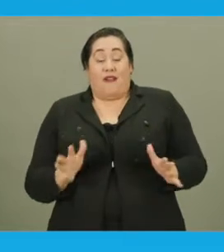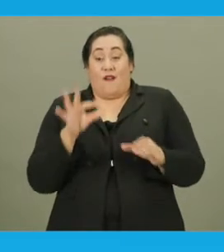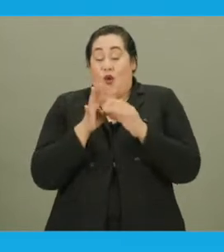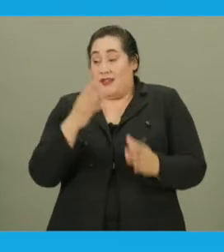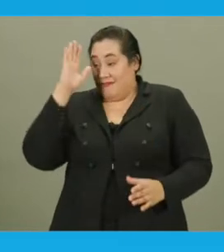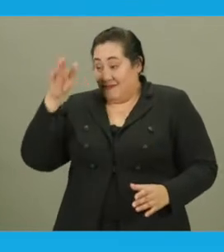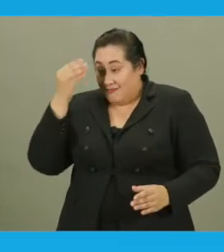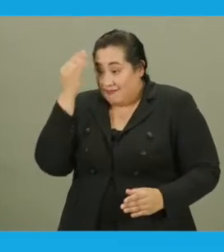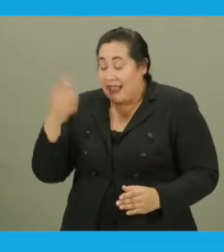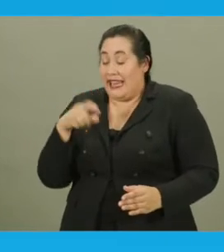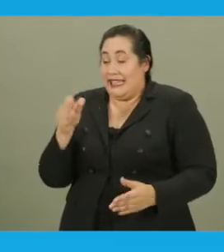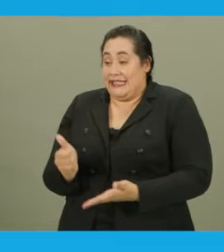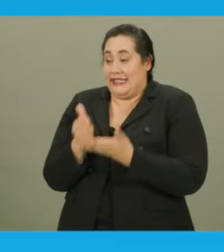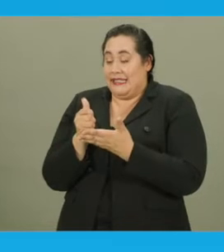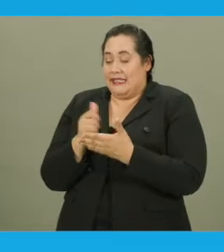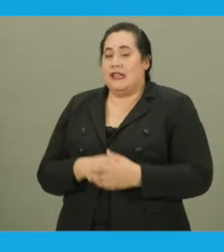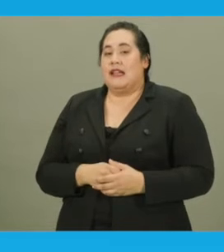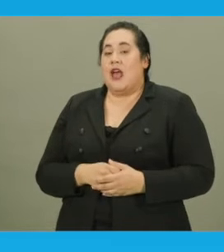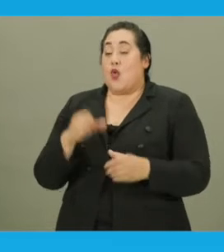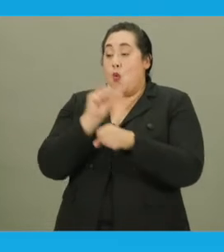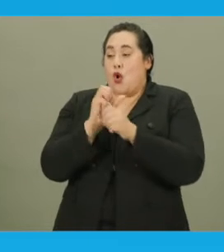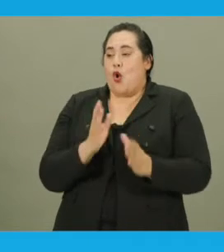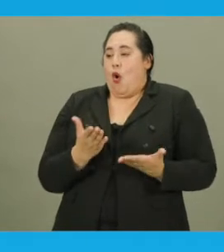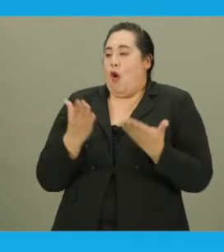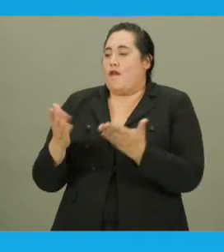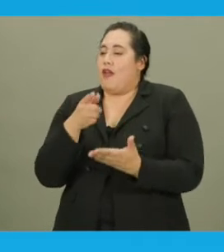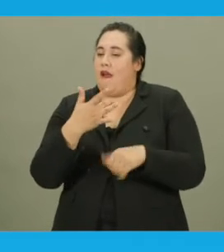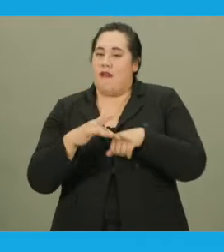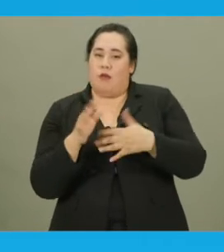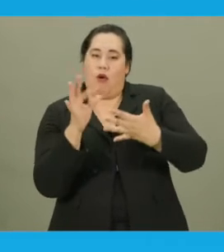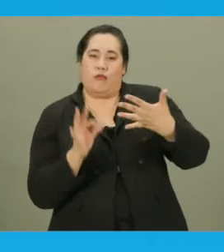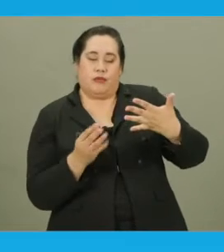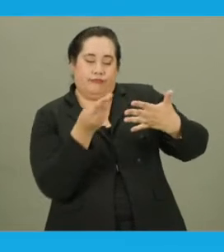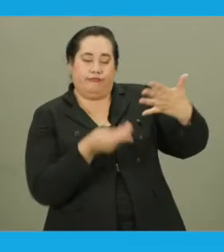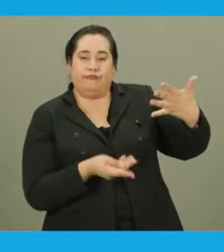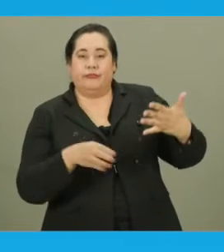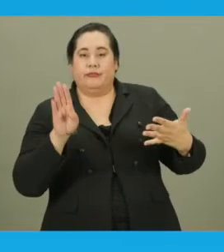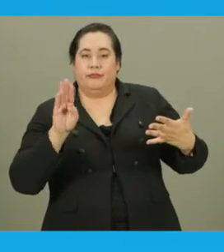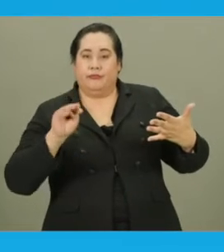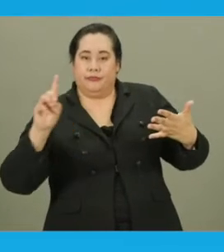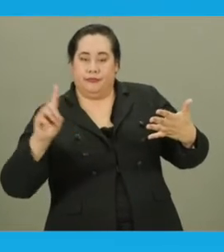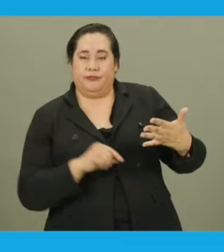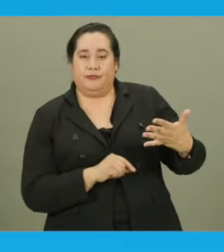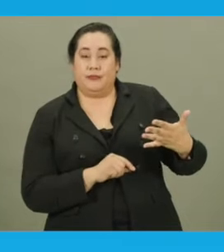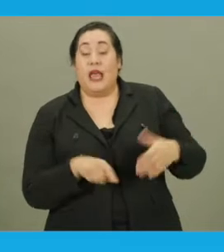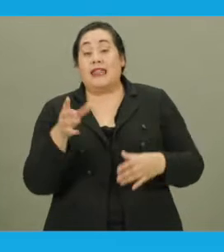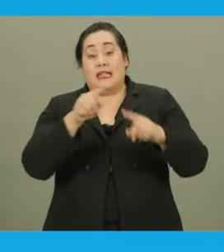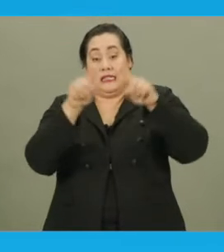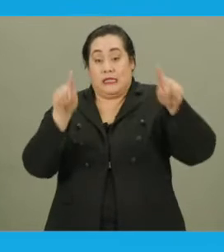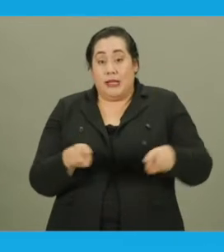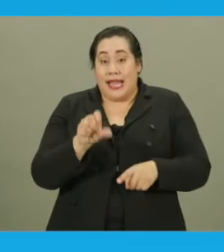After the voter told the worker that she would need assistance, the worker offered her the available options on the ballot marking device,